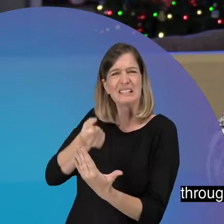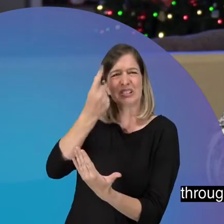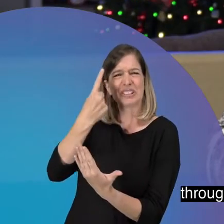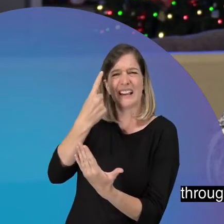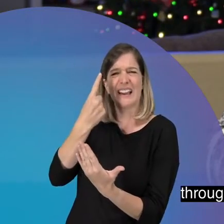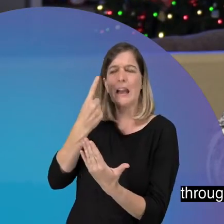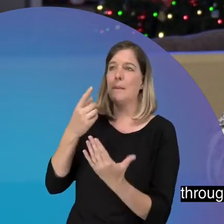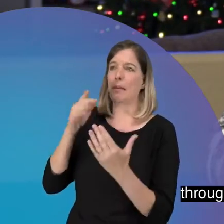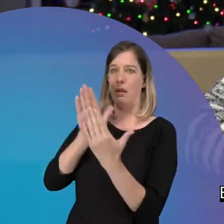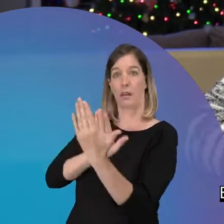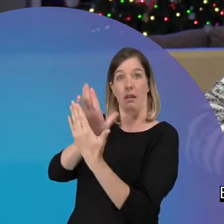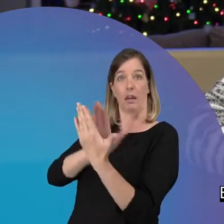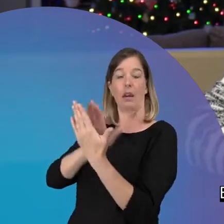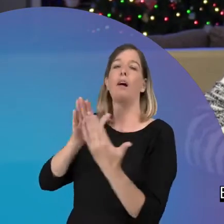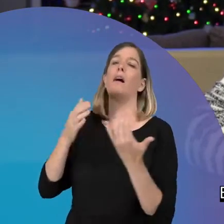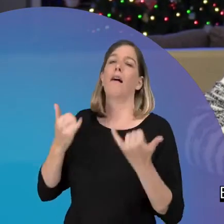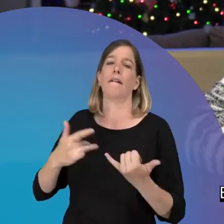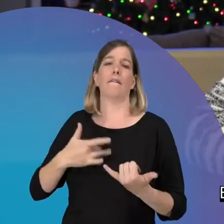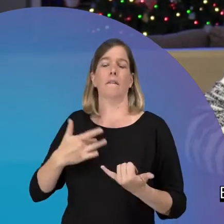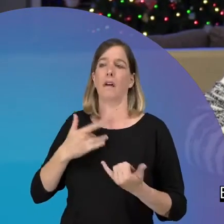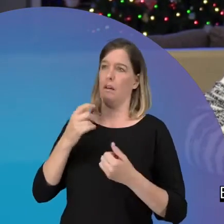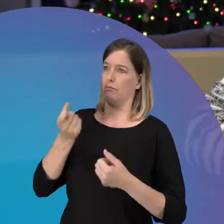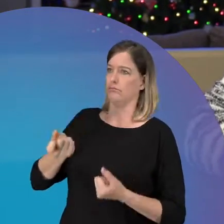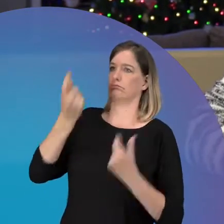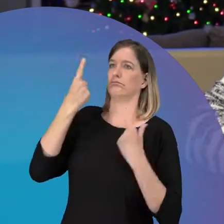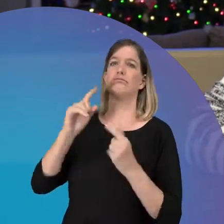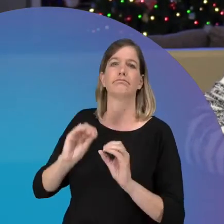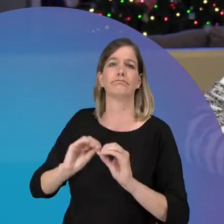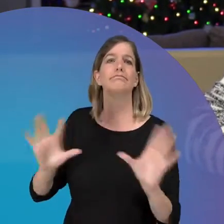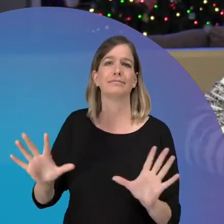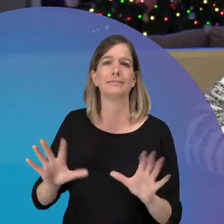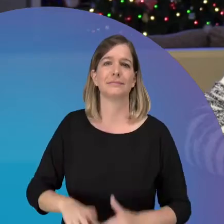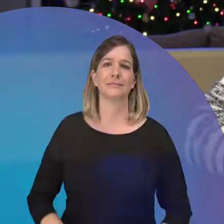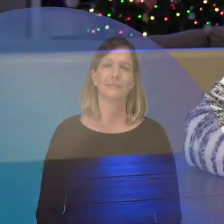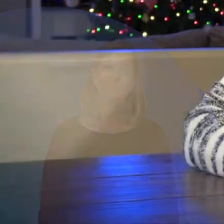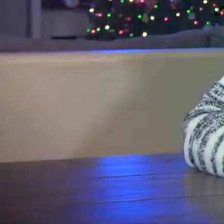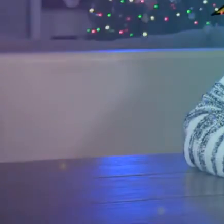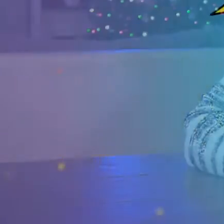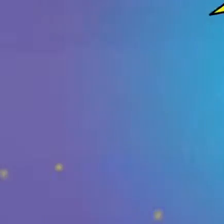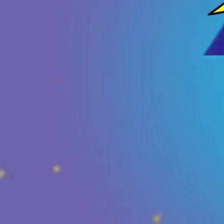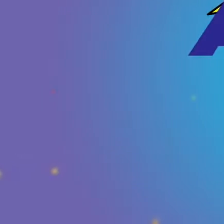the text when you don't understand. But the fact that she's right here, I have no doubt that I can do it.